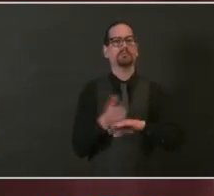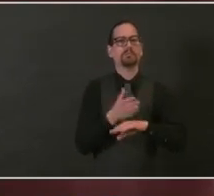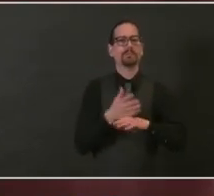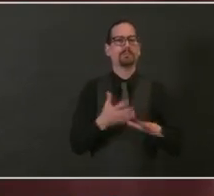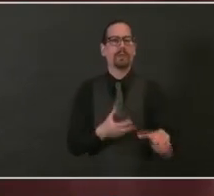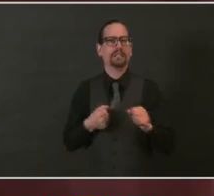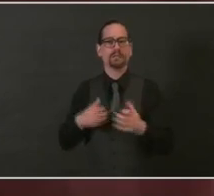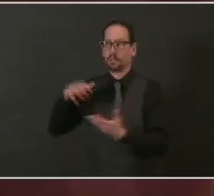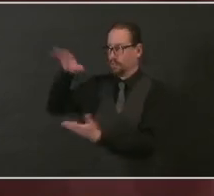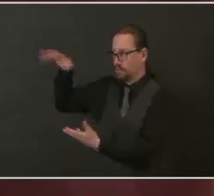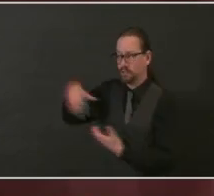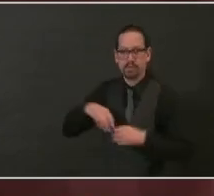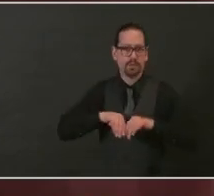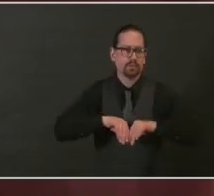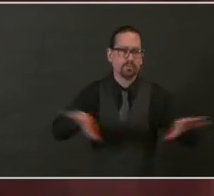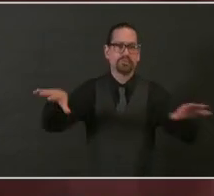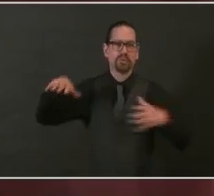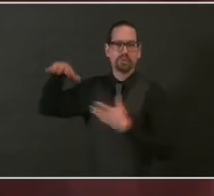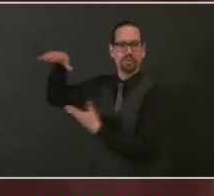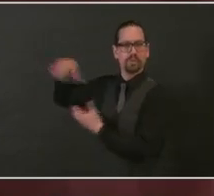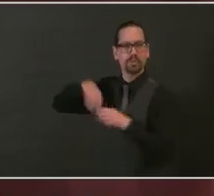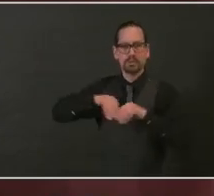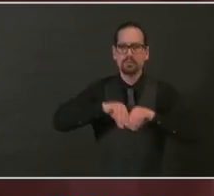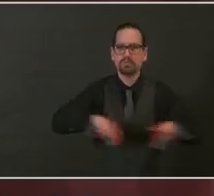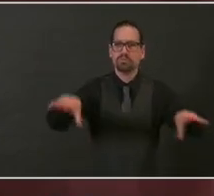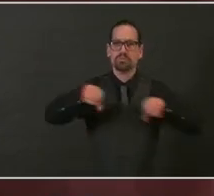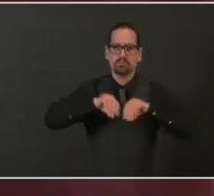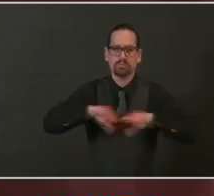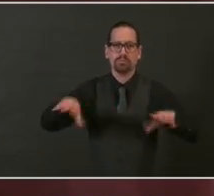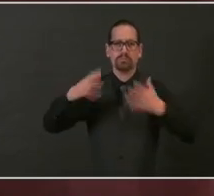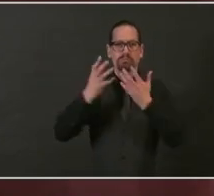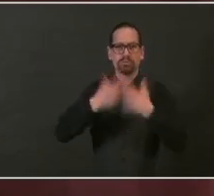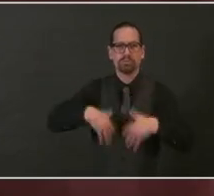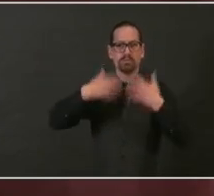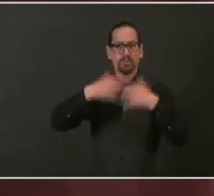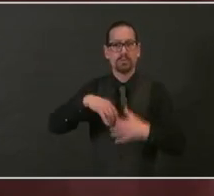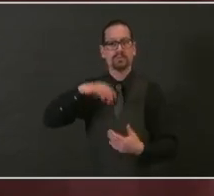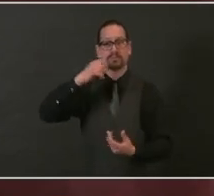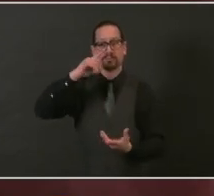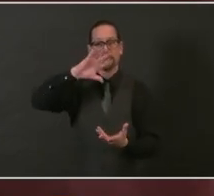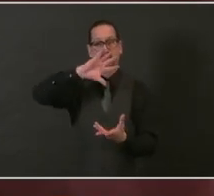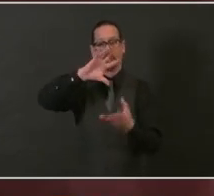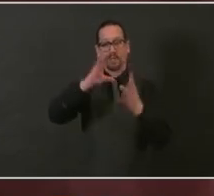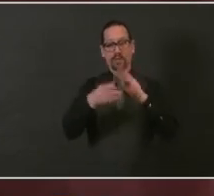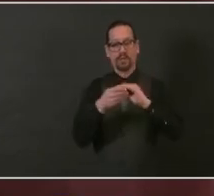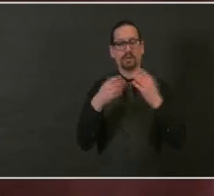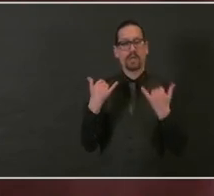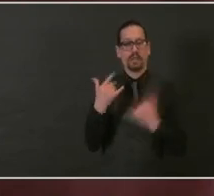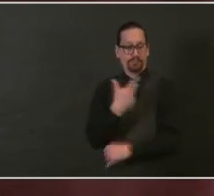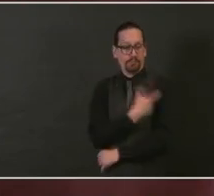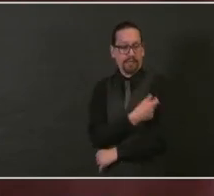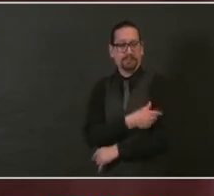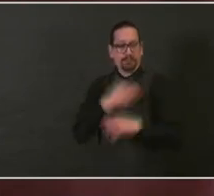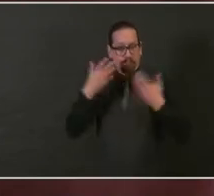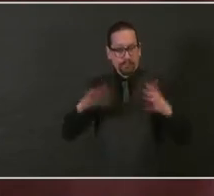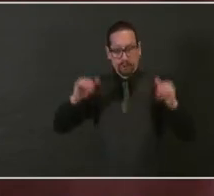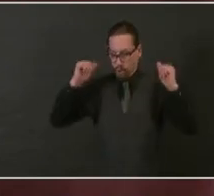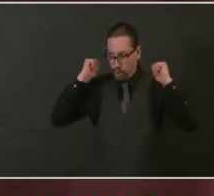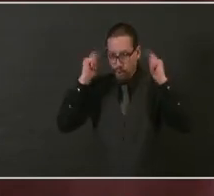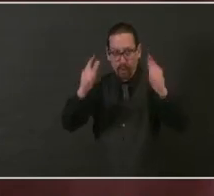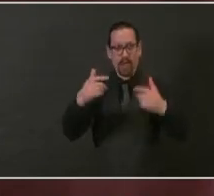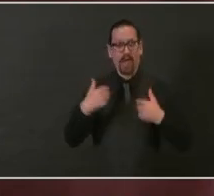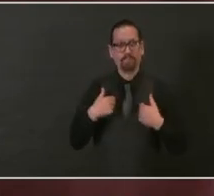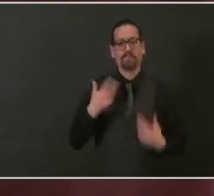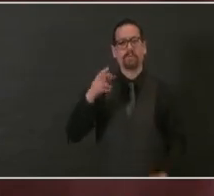administered more than 225,000 doses of vaccine since the start of the vaccination campaign. Our